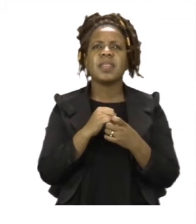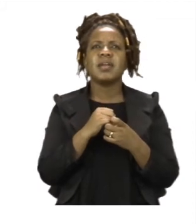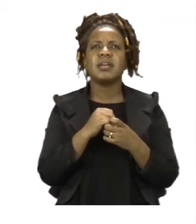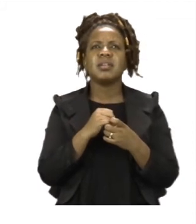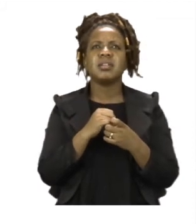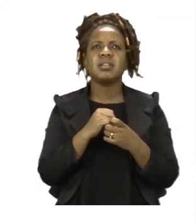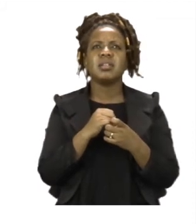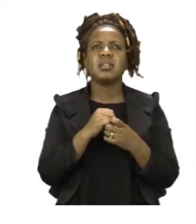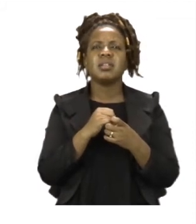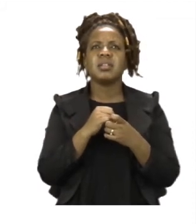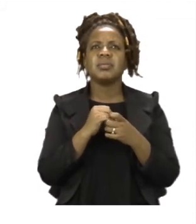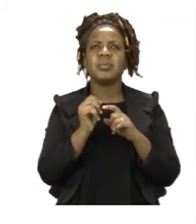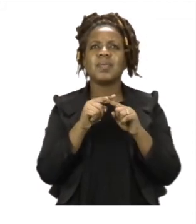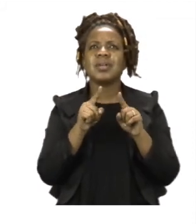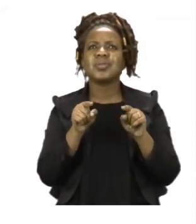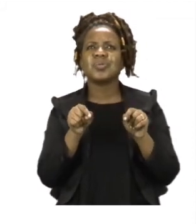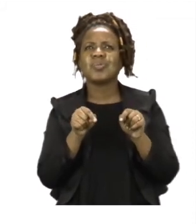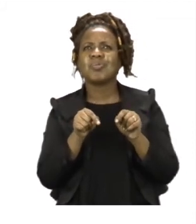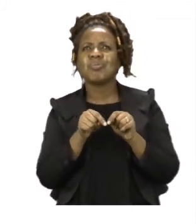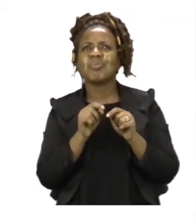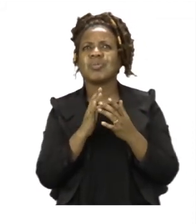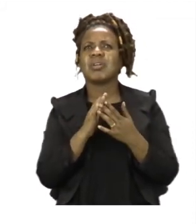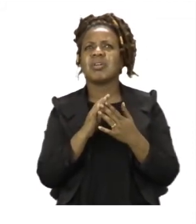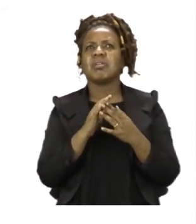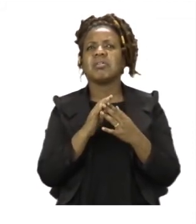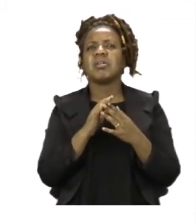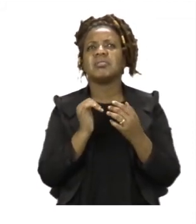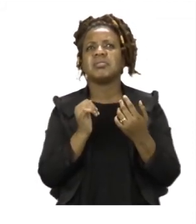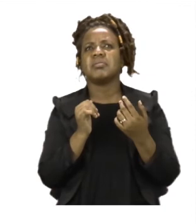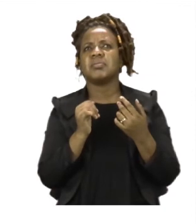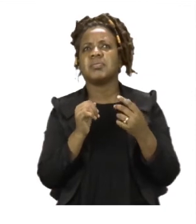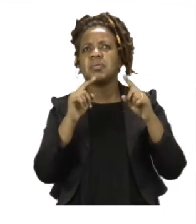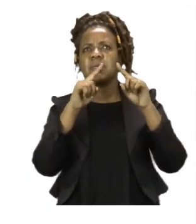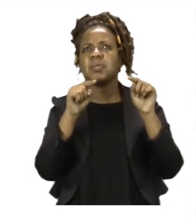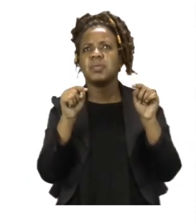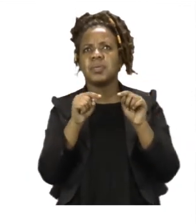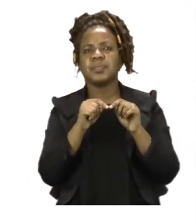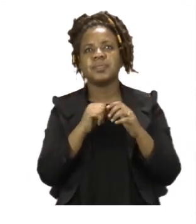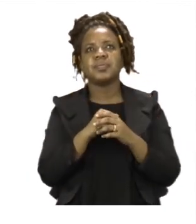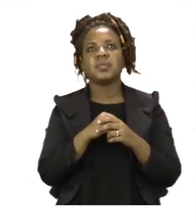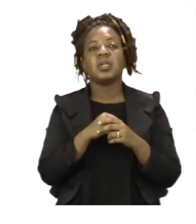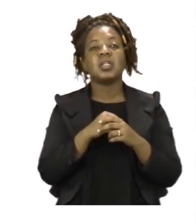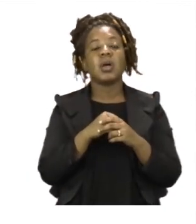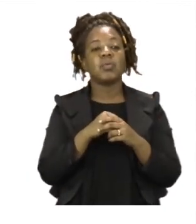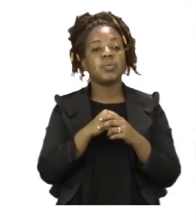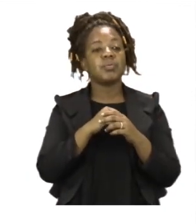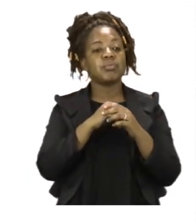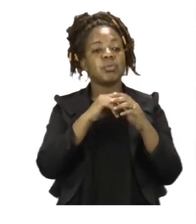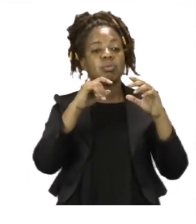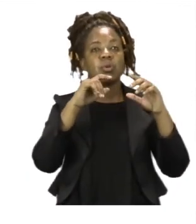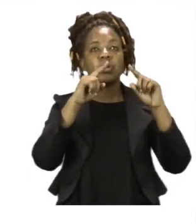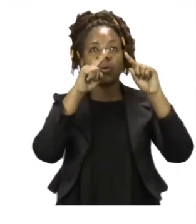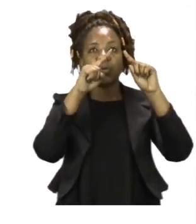saying you use the drawing to answer the questions. The first one says